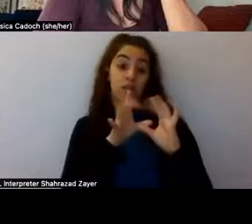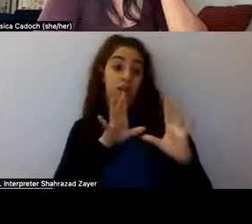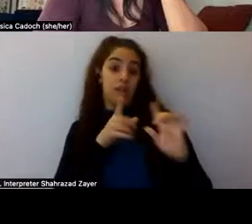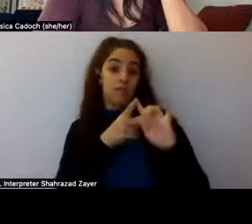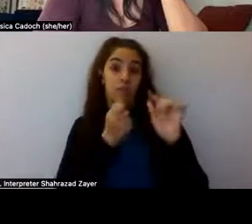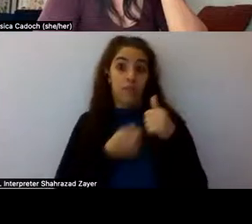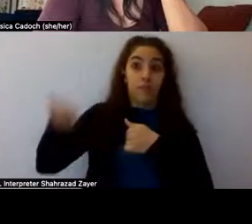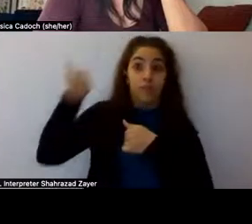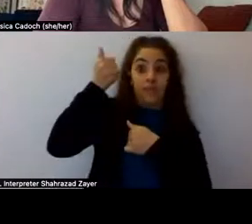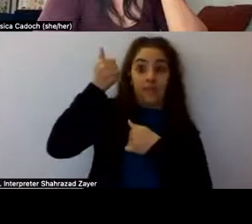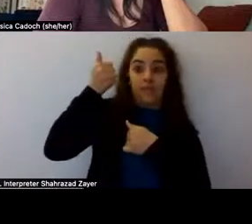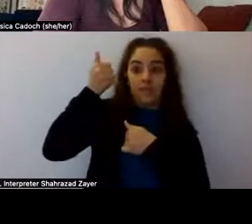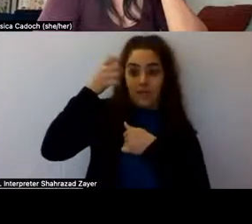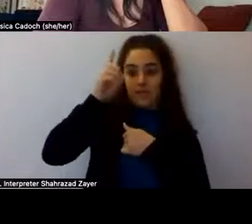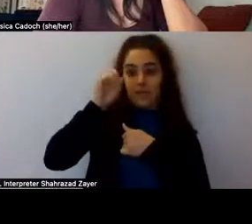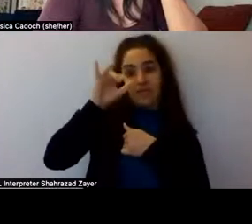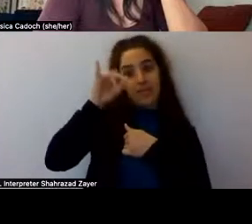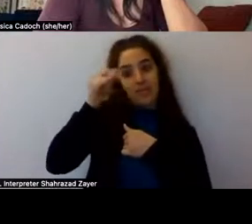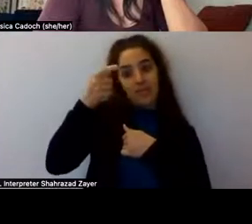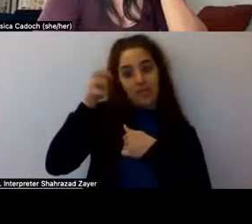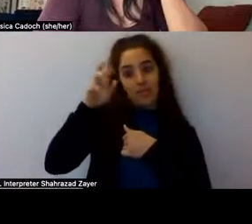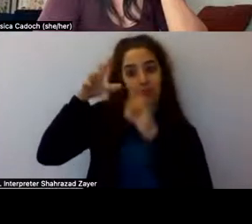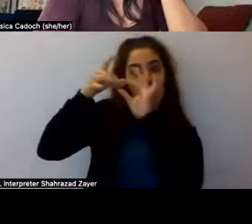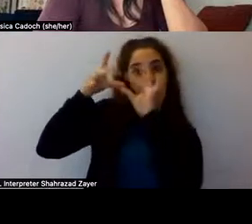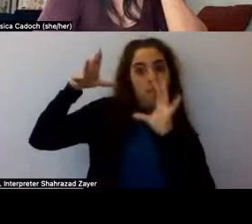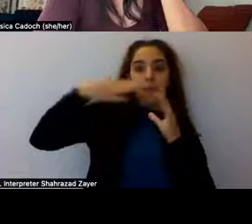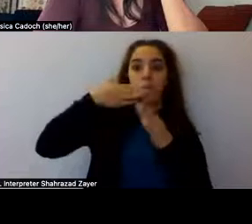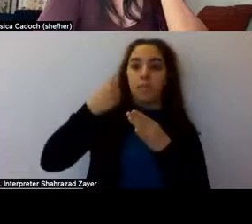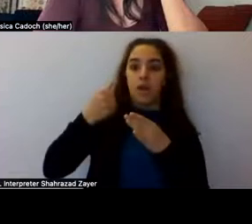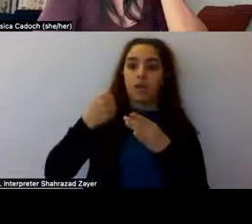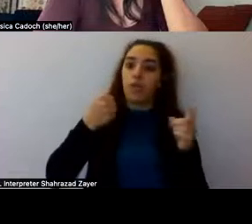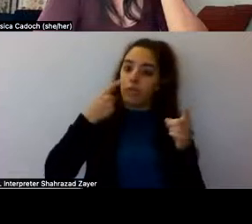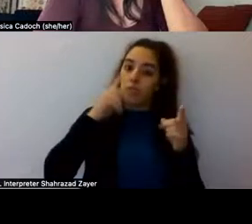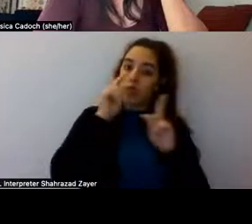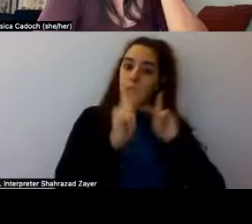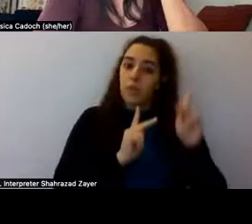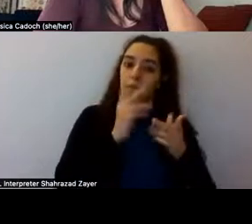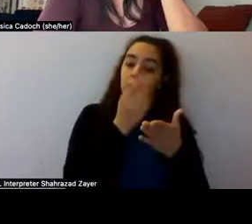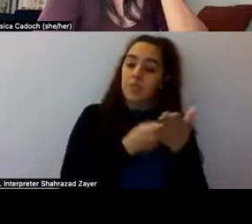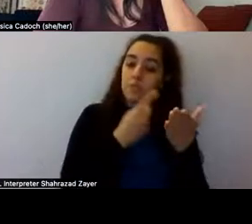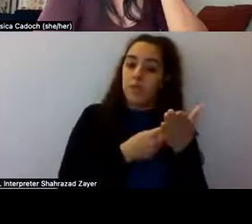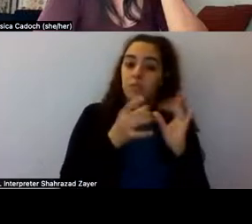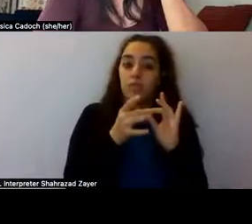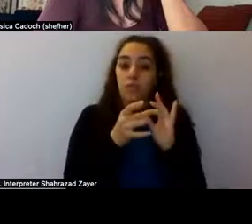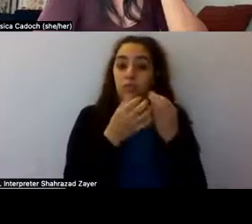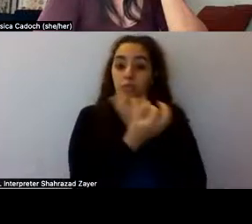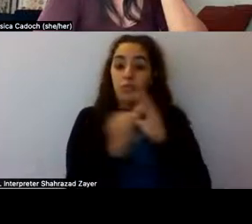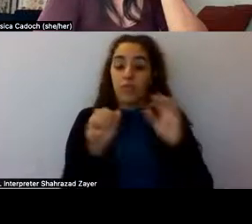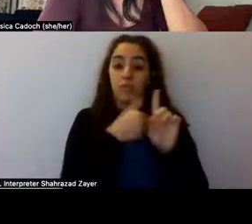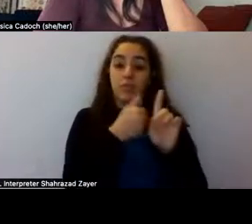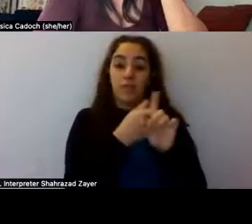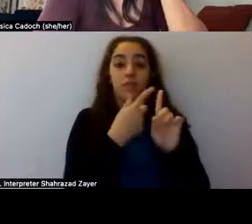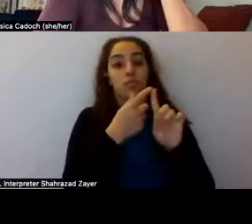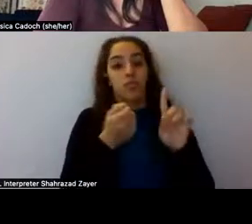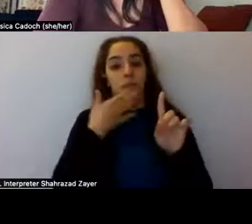is exactly what some people need to free themselves from habits, mental habits and behavioral habits. That at least